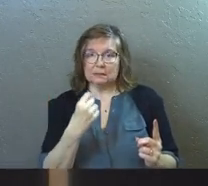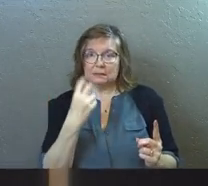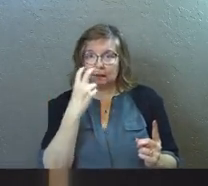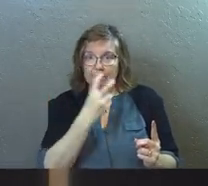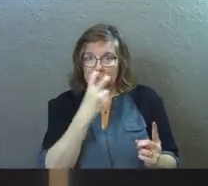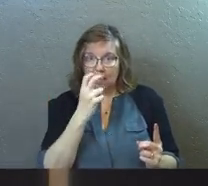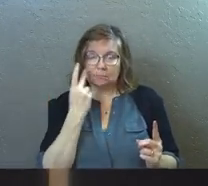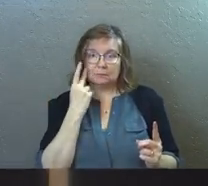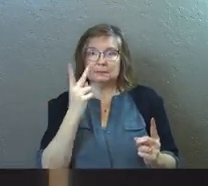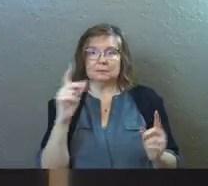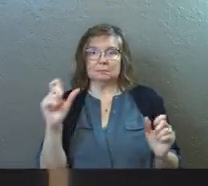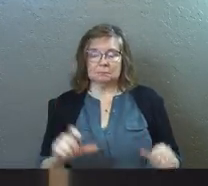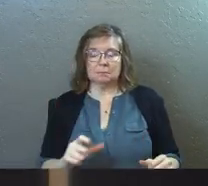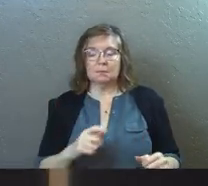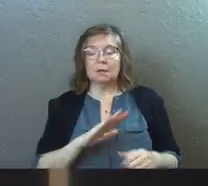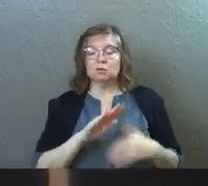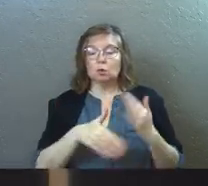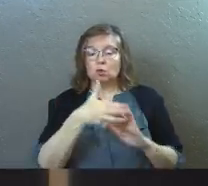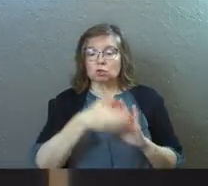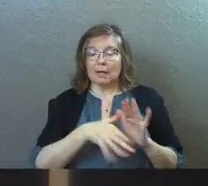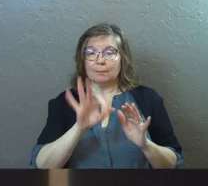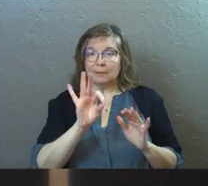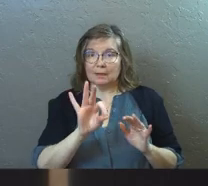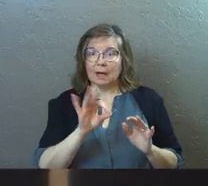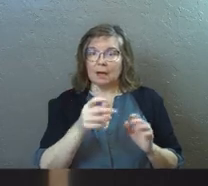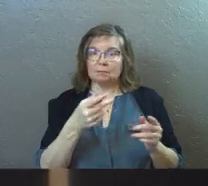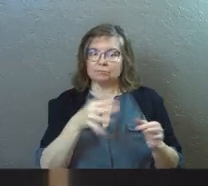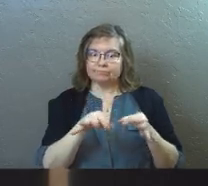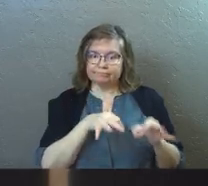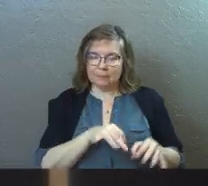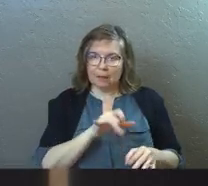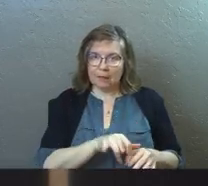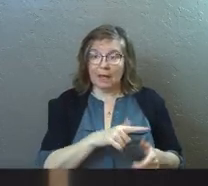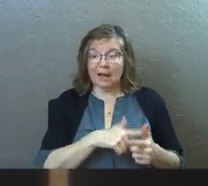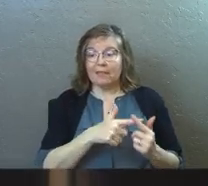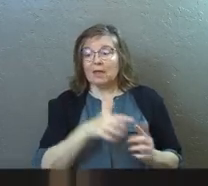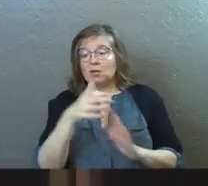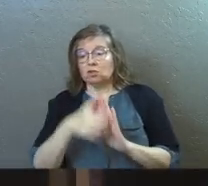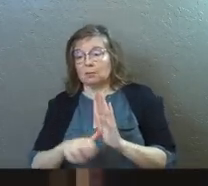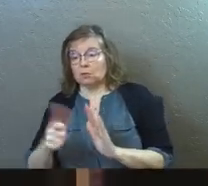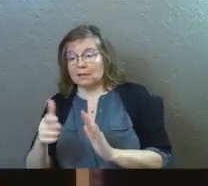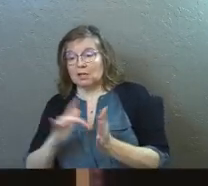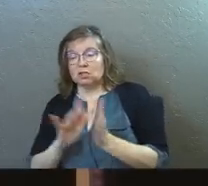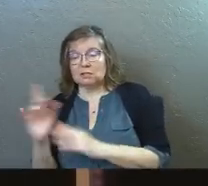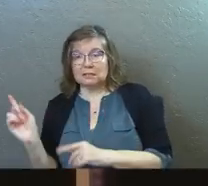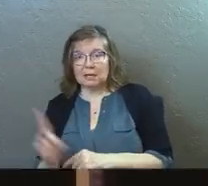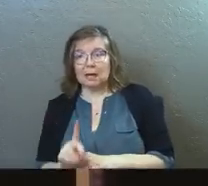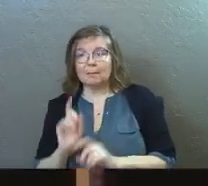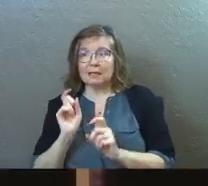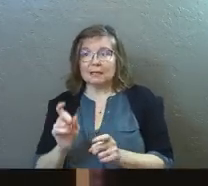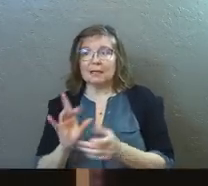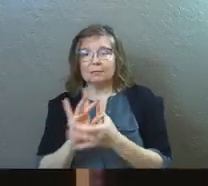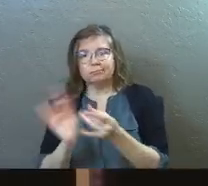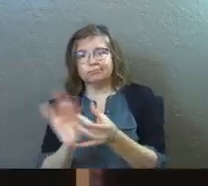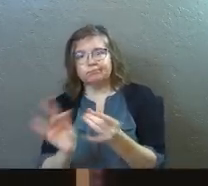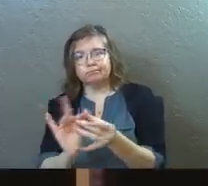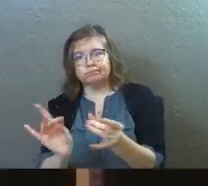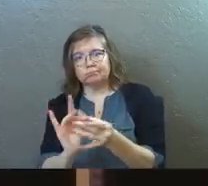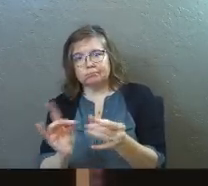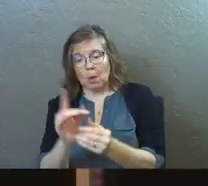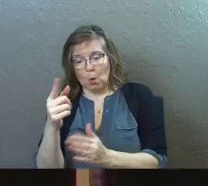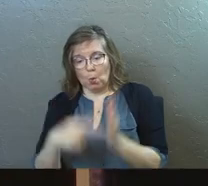of this man and the aftermath. It's in chapter 10 that Jesus is going to come along, and he's going to give commentary